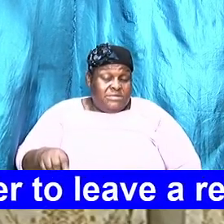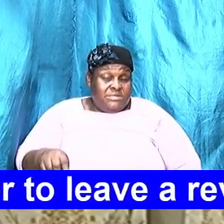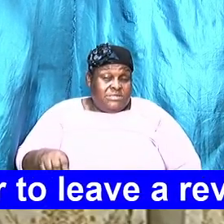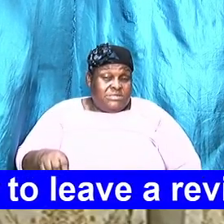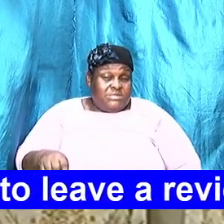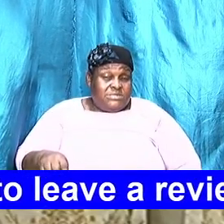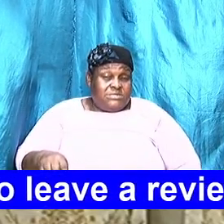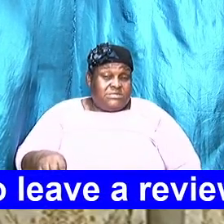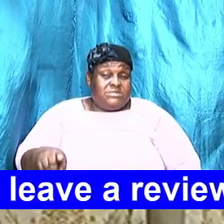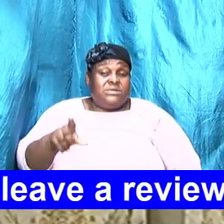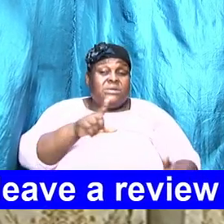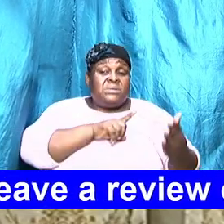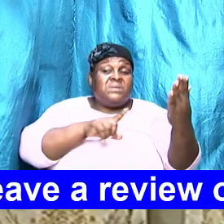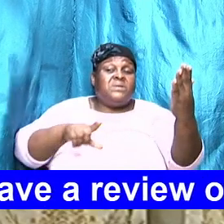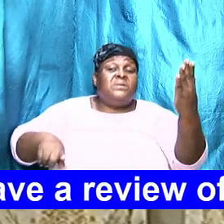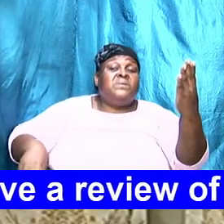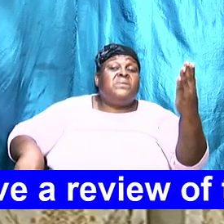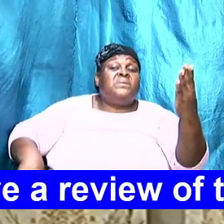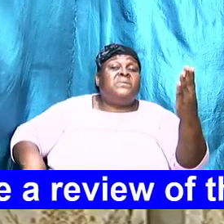Lord